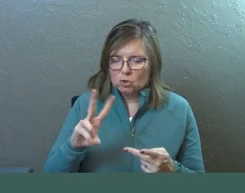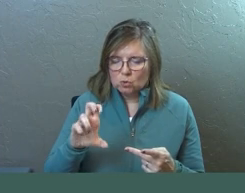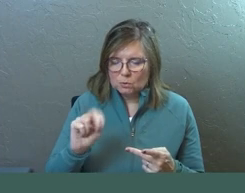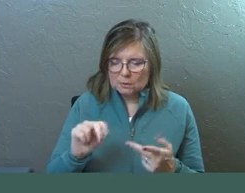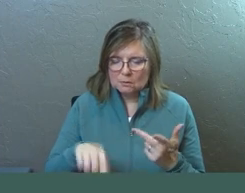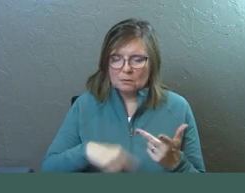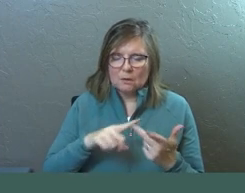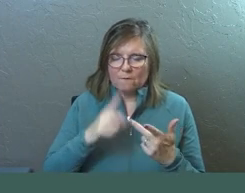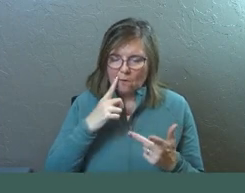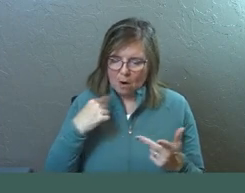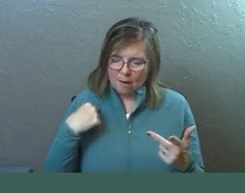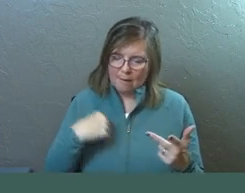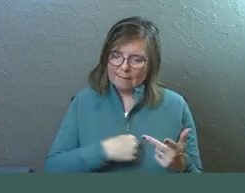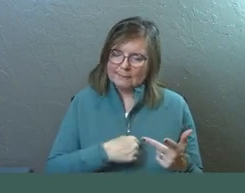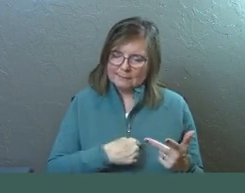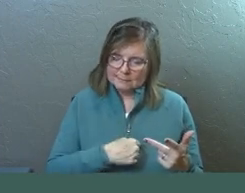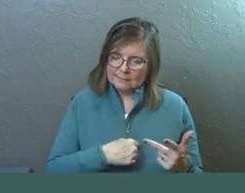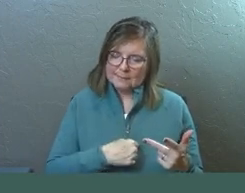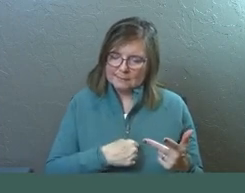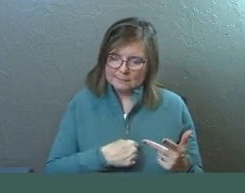God. Thank you for your love for us.